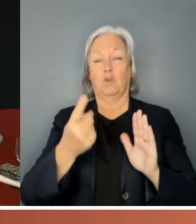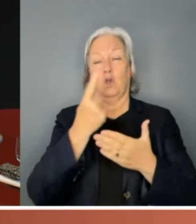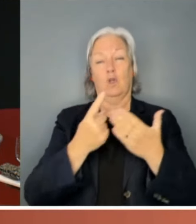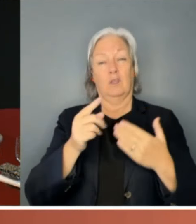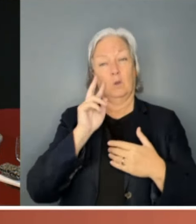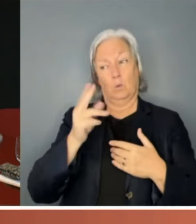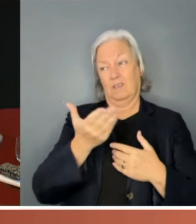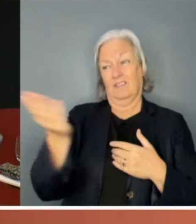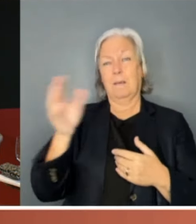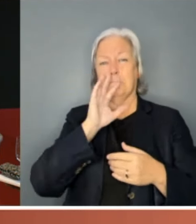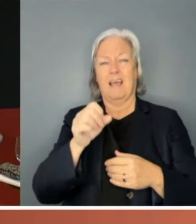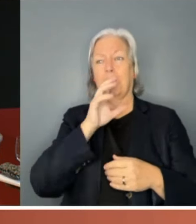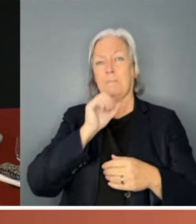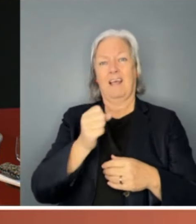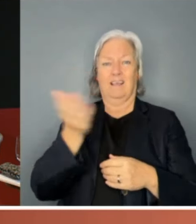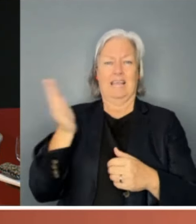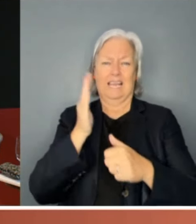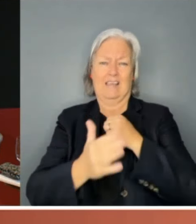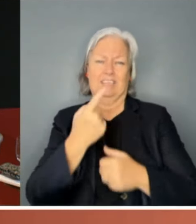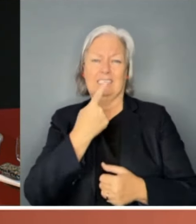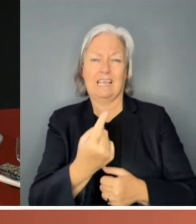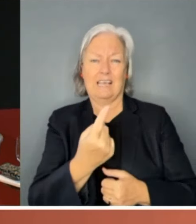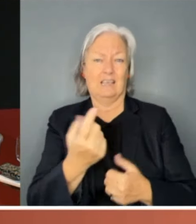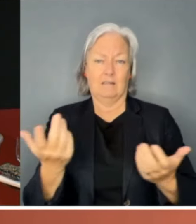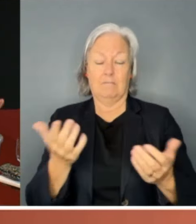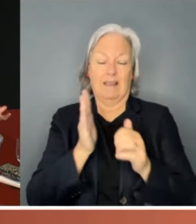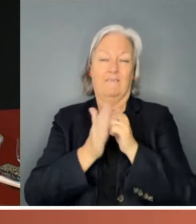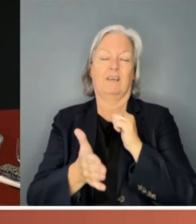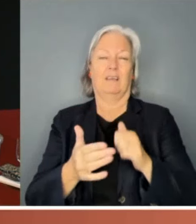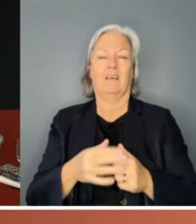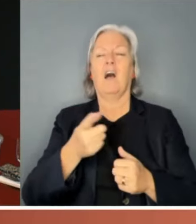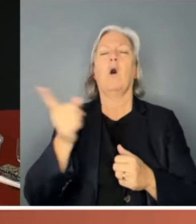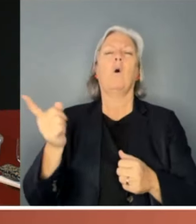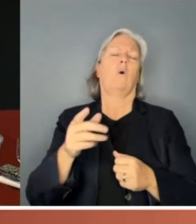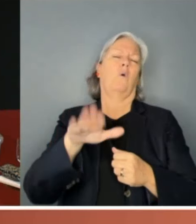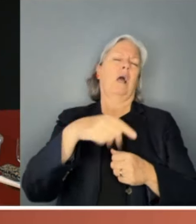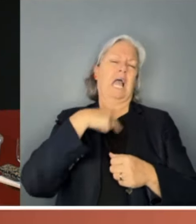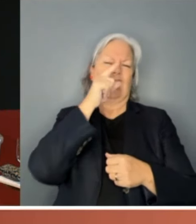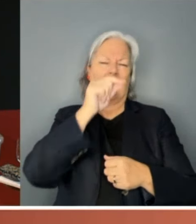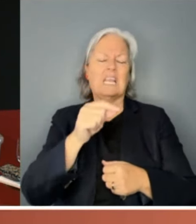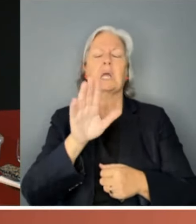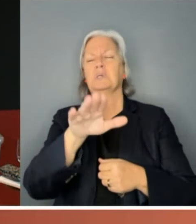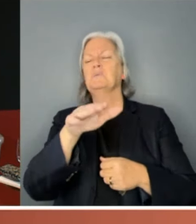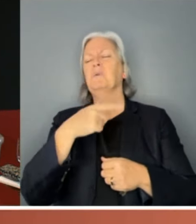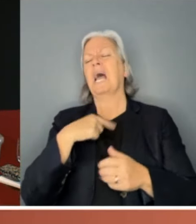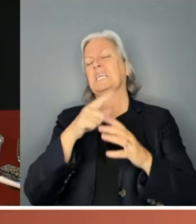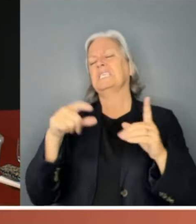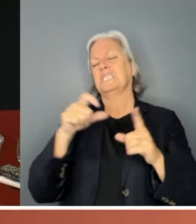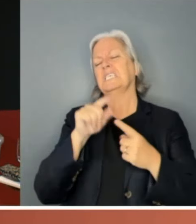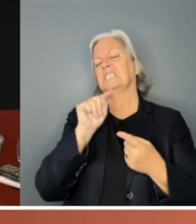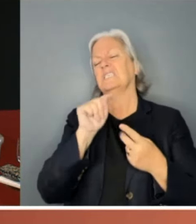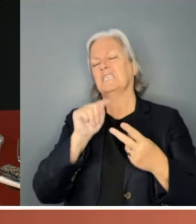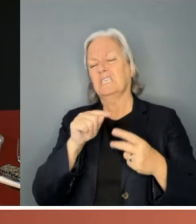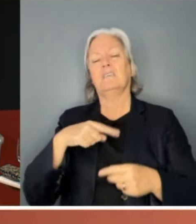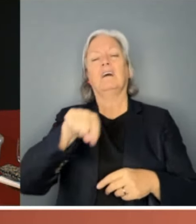never say that. They never say that. They always say, oh, yes, I can do that and I've done this and I've done that. And we always say